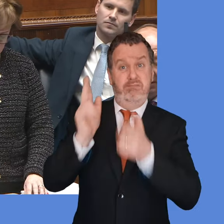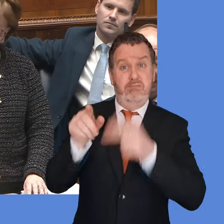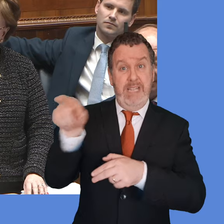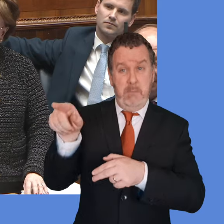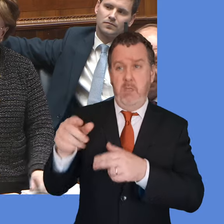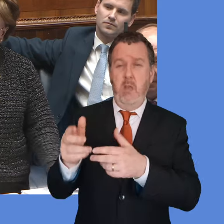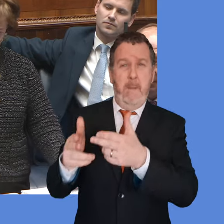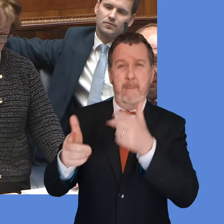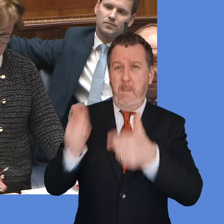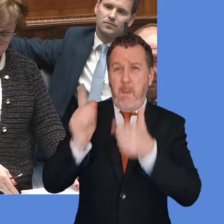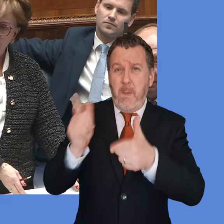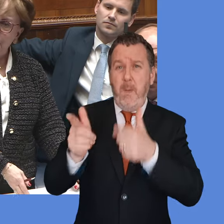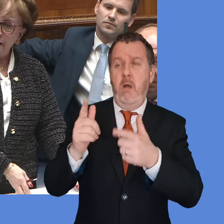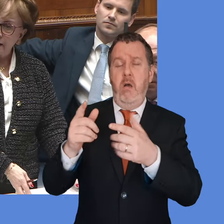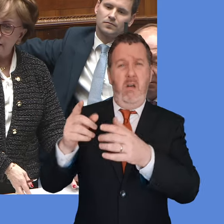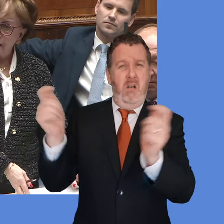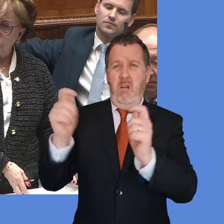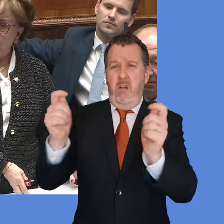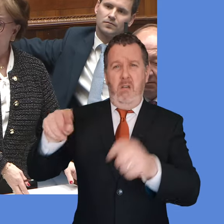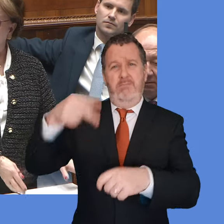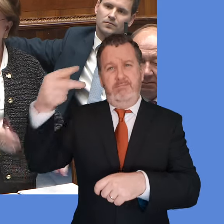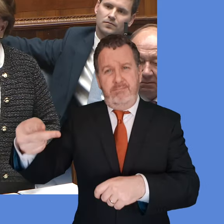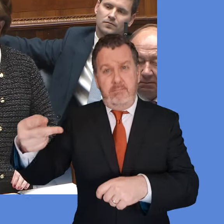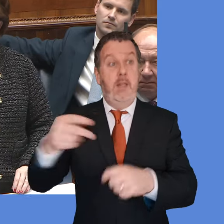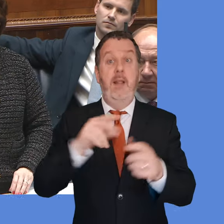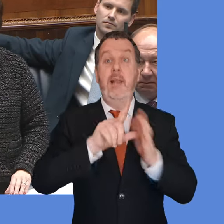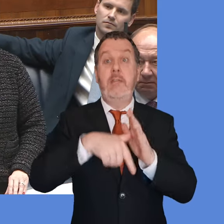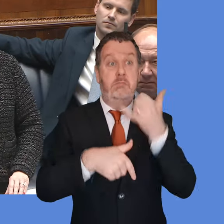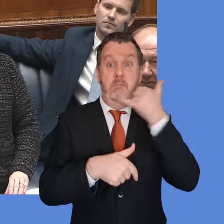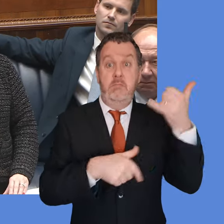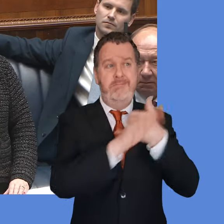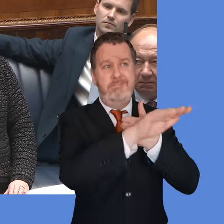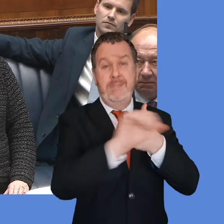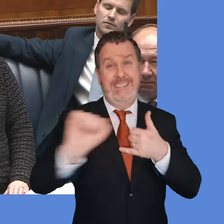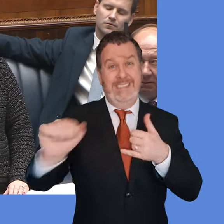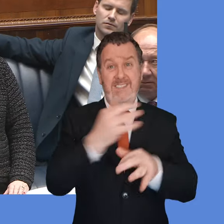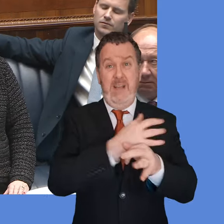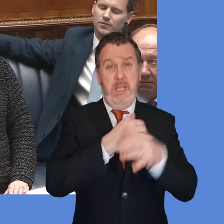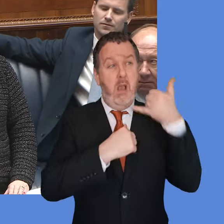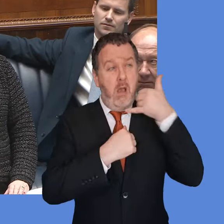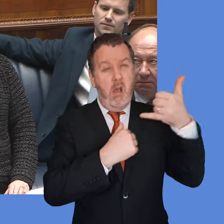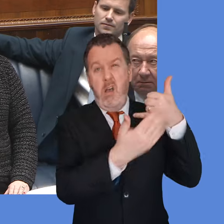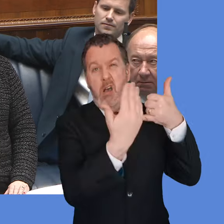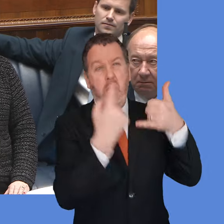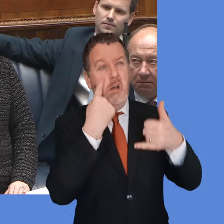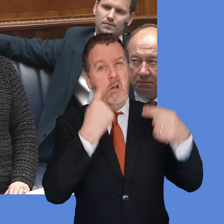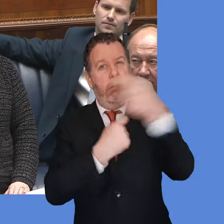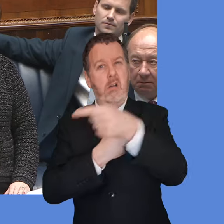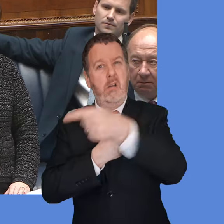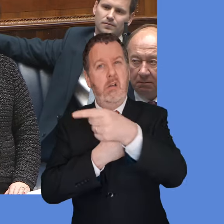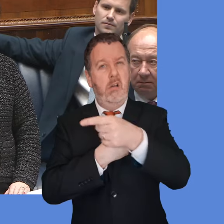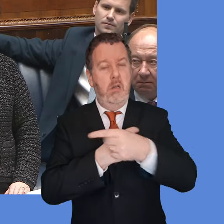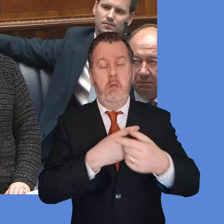And the IRA later phoned his family and said to go out into the yard and look at the mess that they'd left him. In the